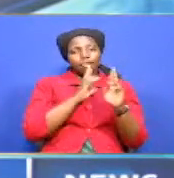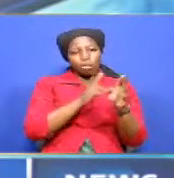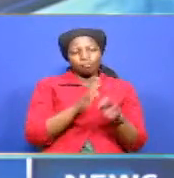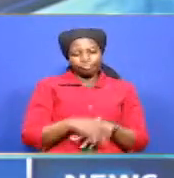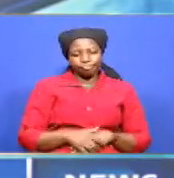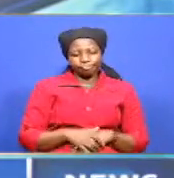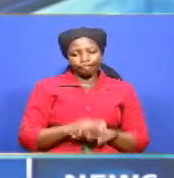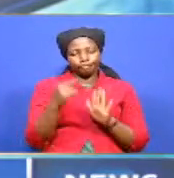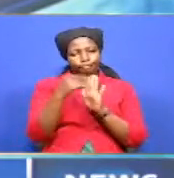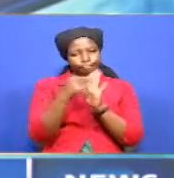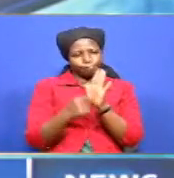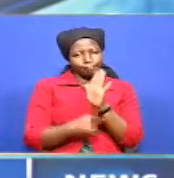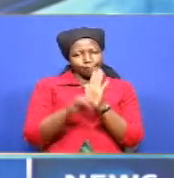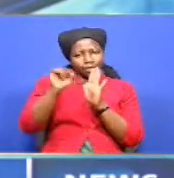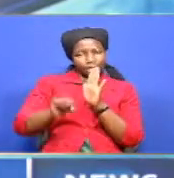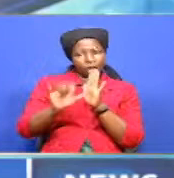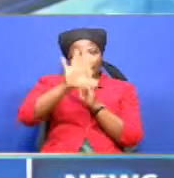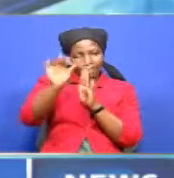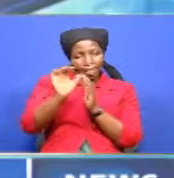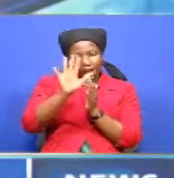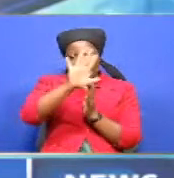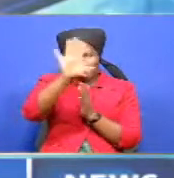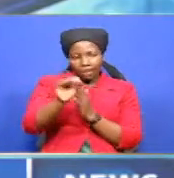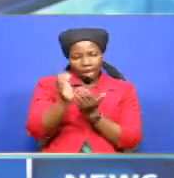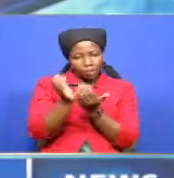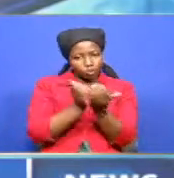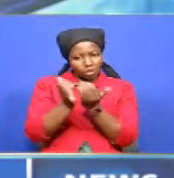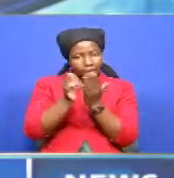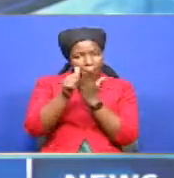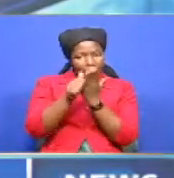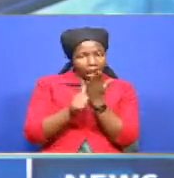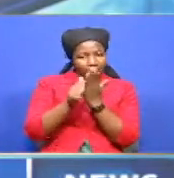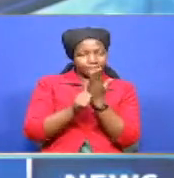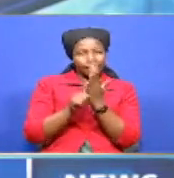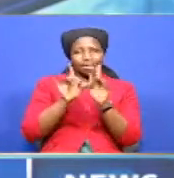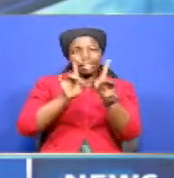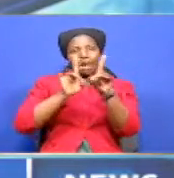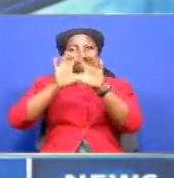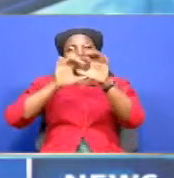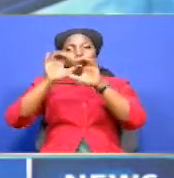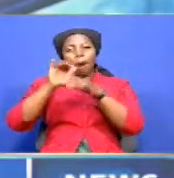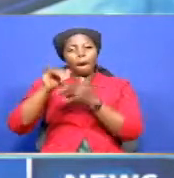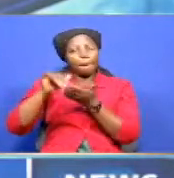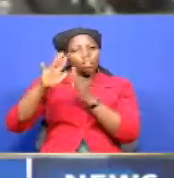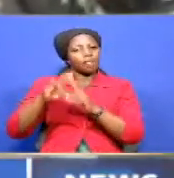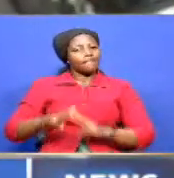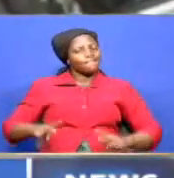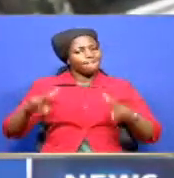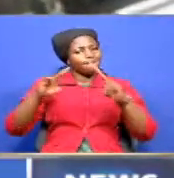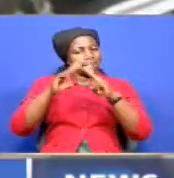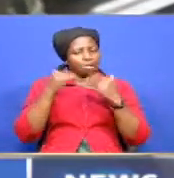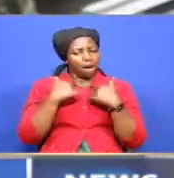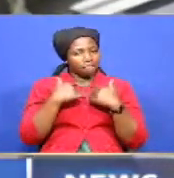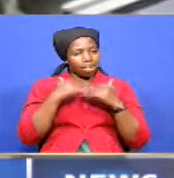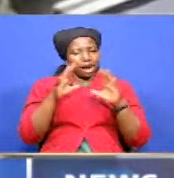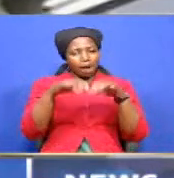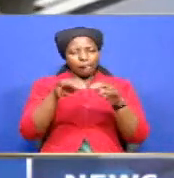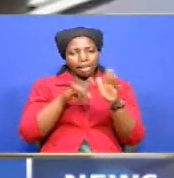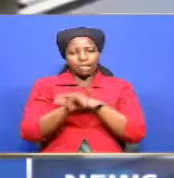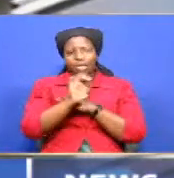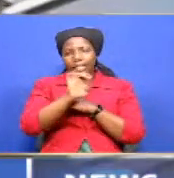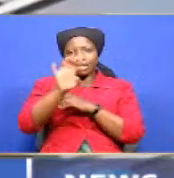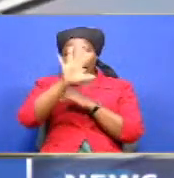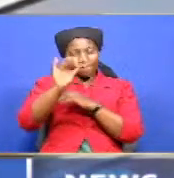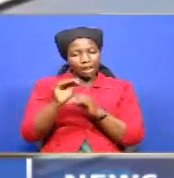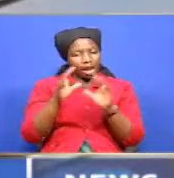by south africa's africa business magazine now safari kum is the most valuable company among east african listed